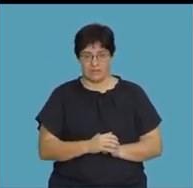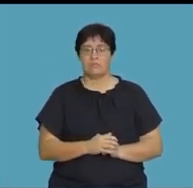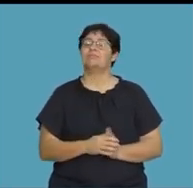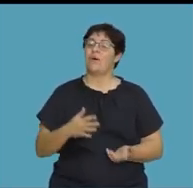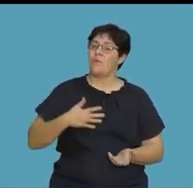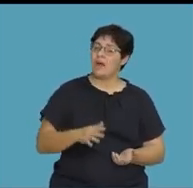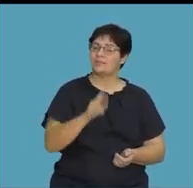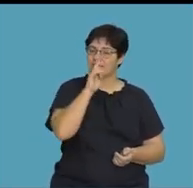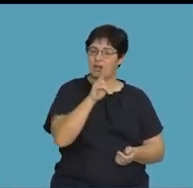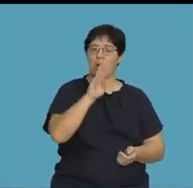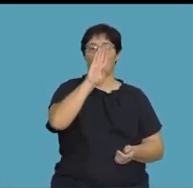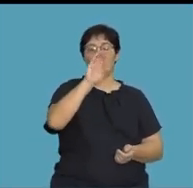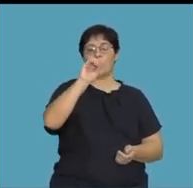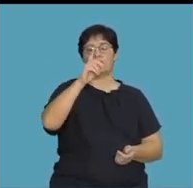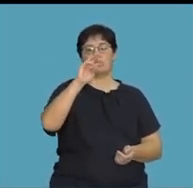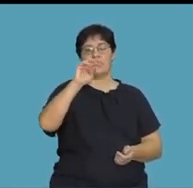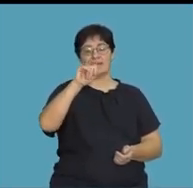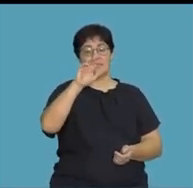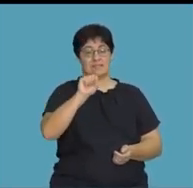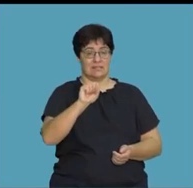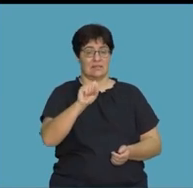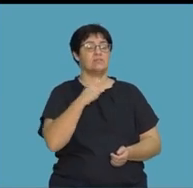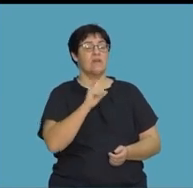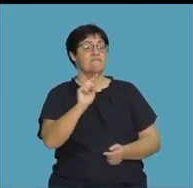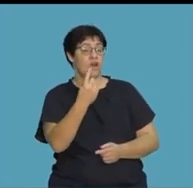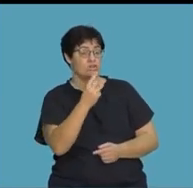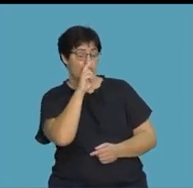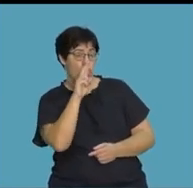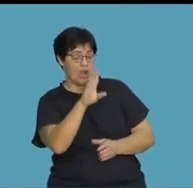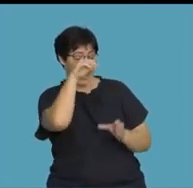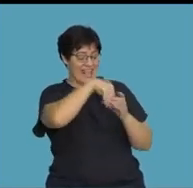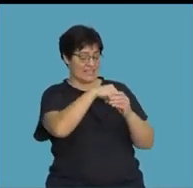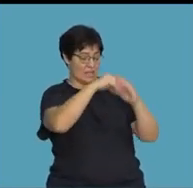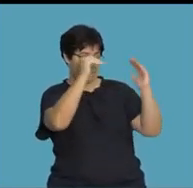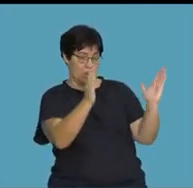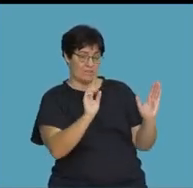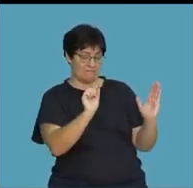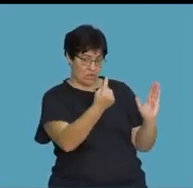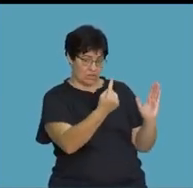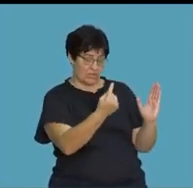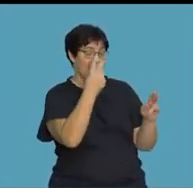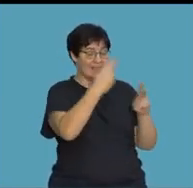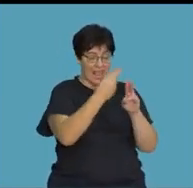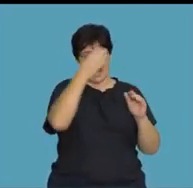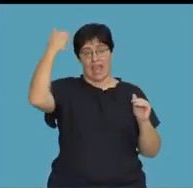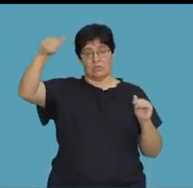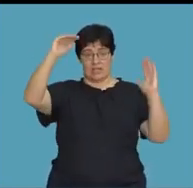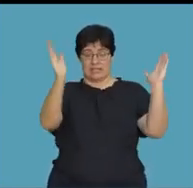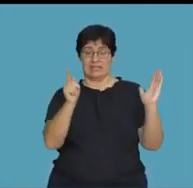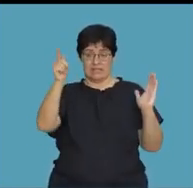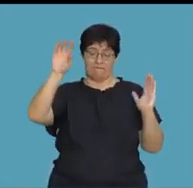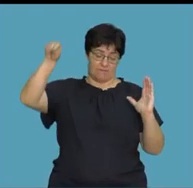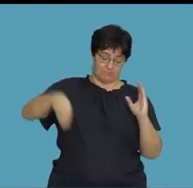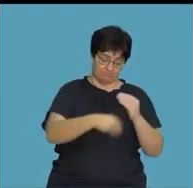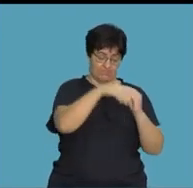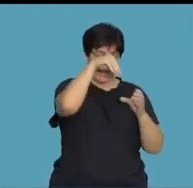Remember, we always look at board mass, and board mass says to us, look at what is inside the bracket before you can go